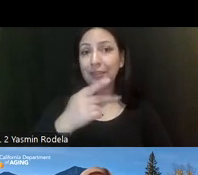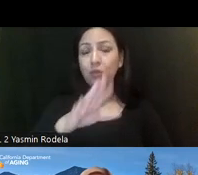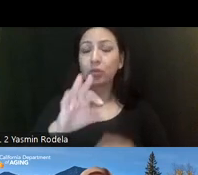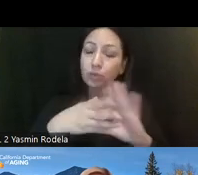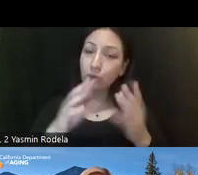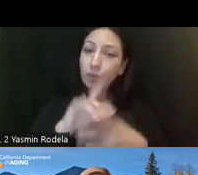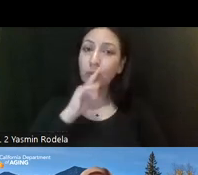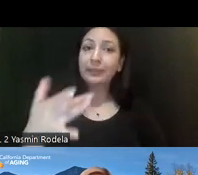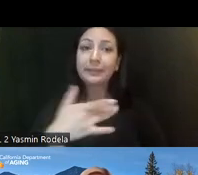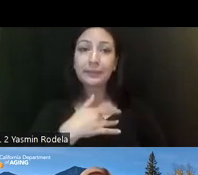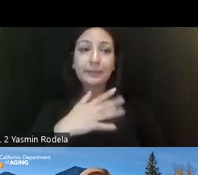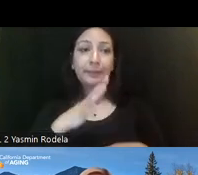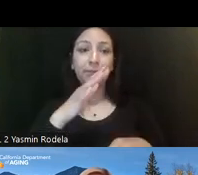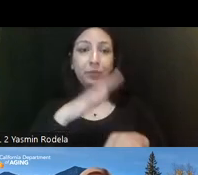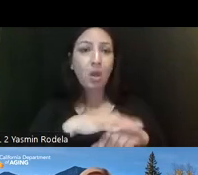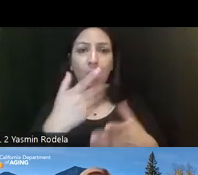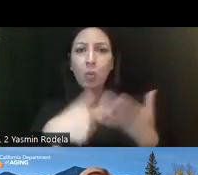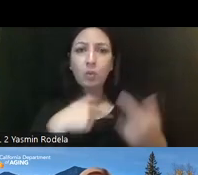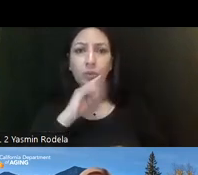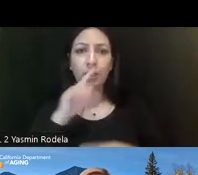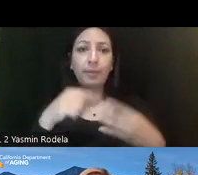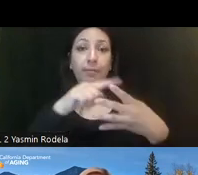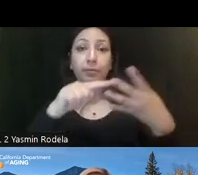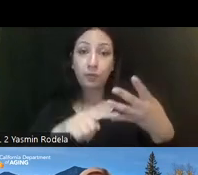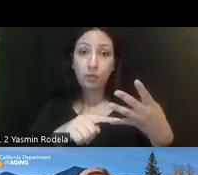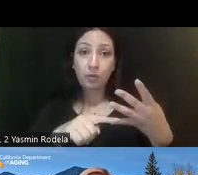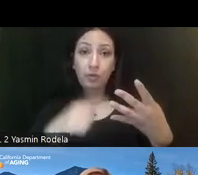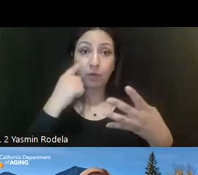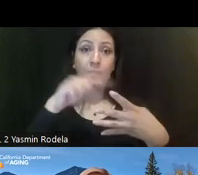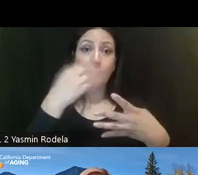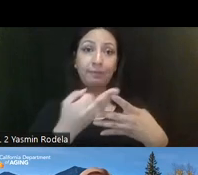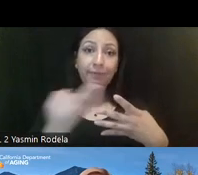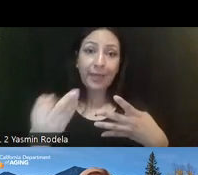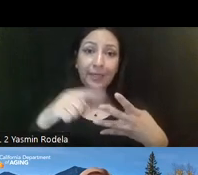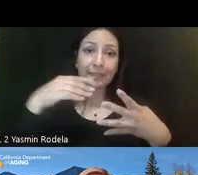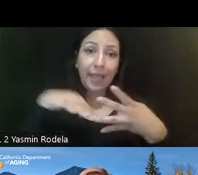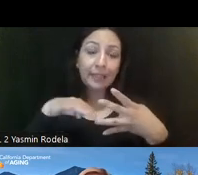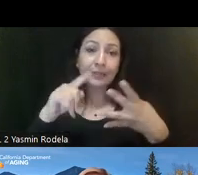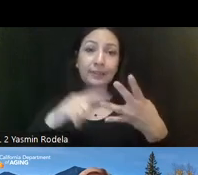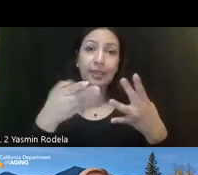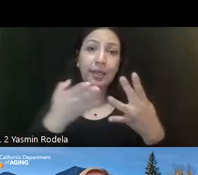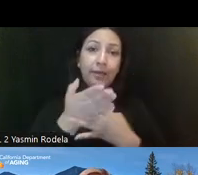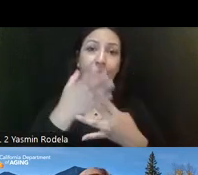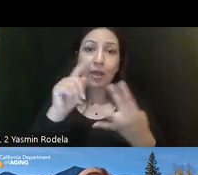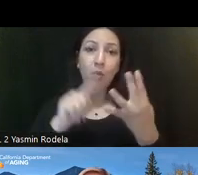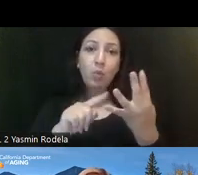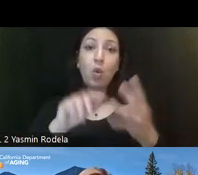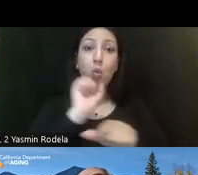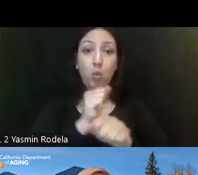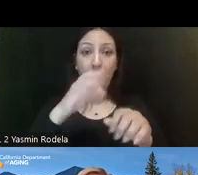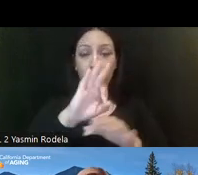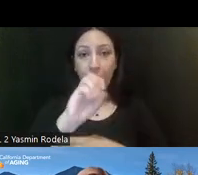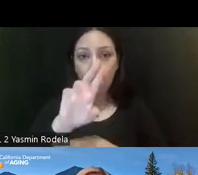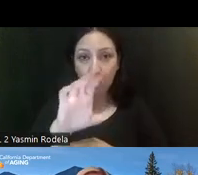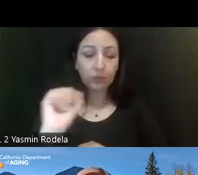really touches on, you know, where I talked about the four prongs of financing, access, navigation, and workforce, all of this